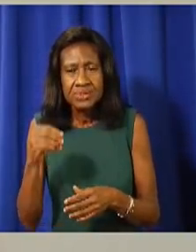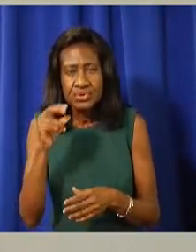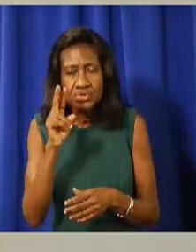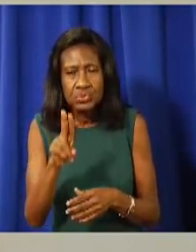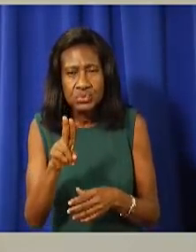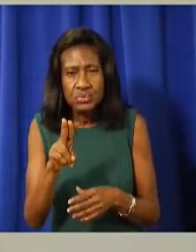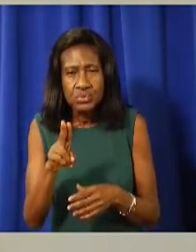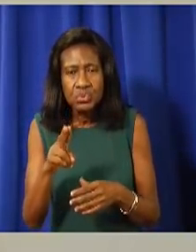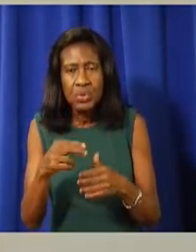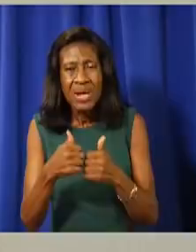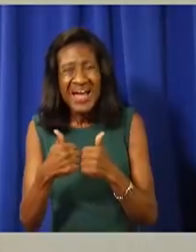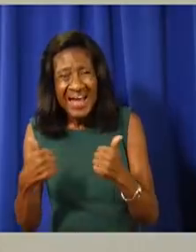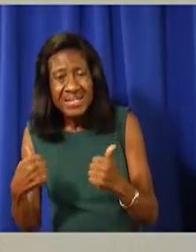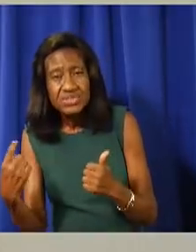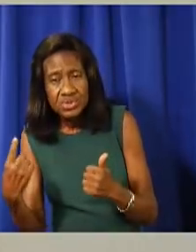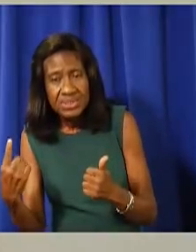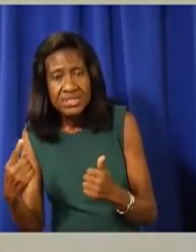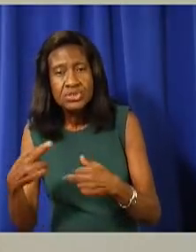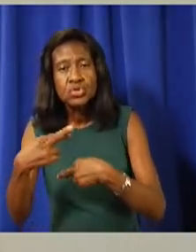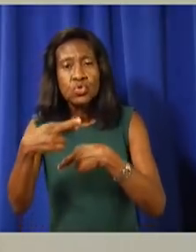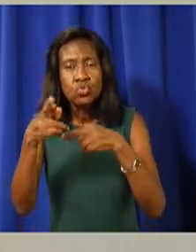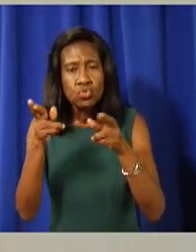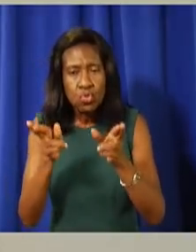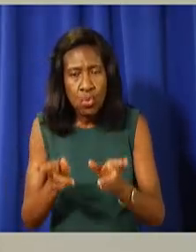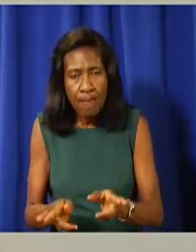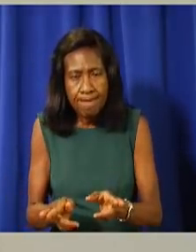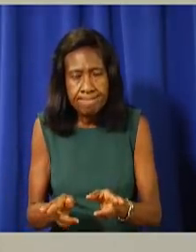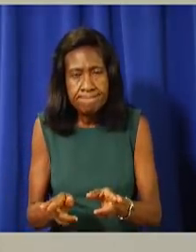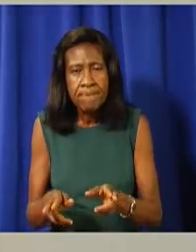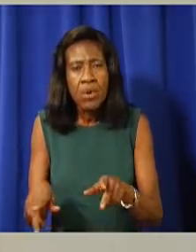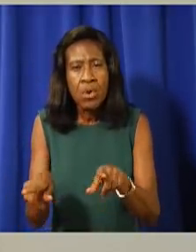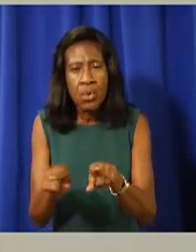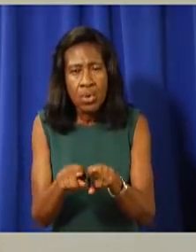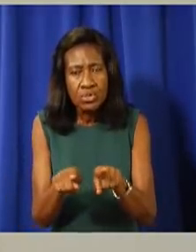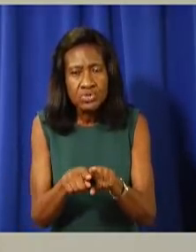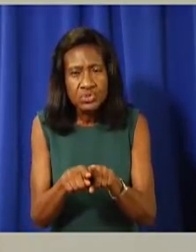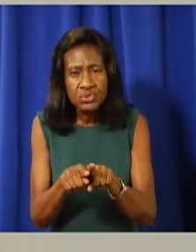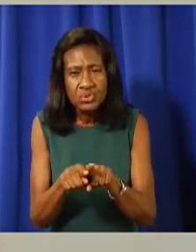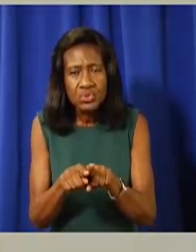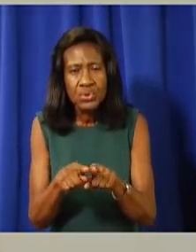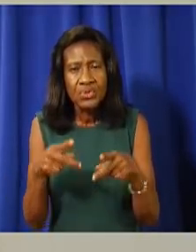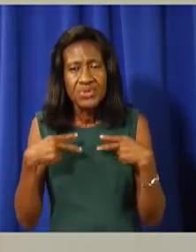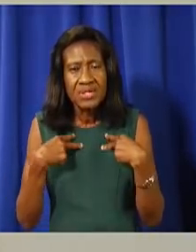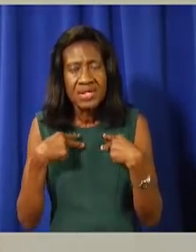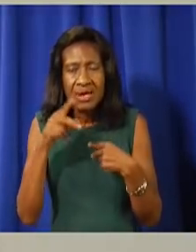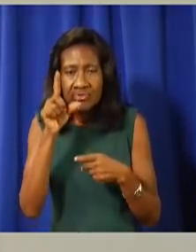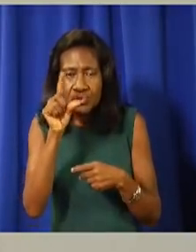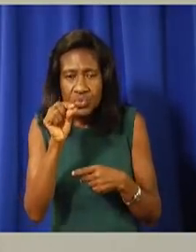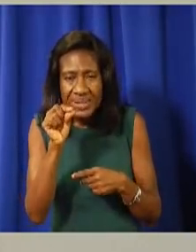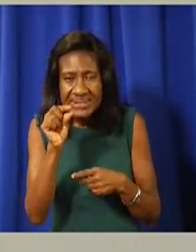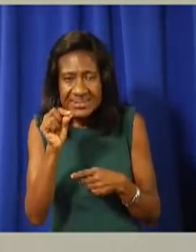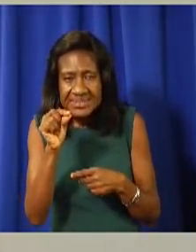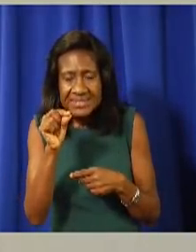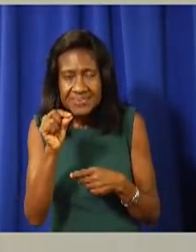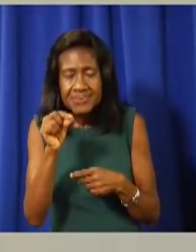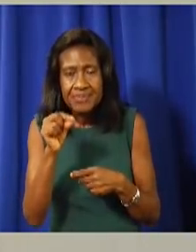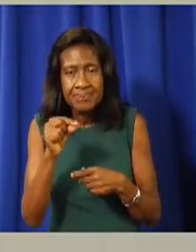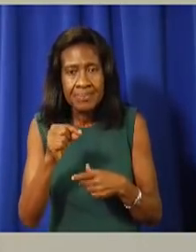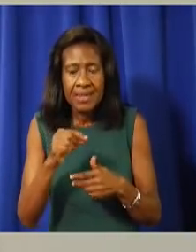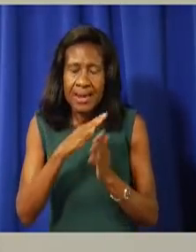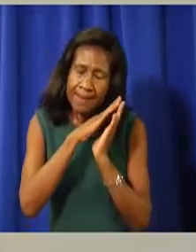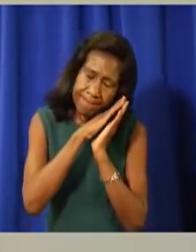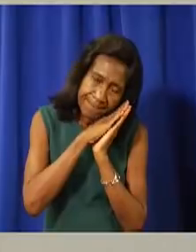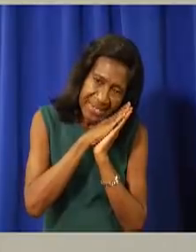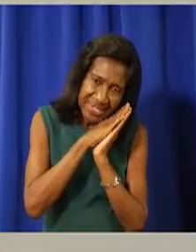rooms. There is a further in-house capacity of 20 ventilated beds in the surgical unit.